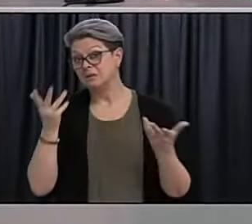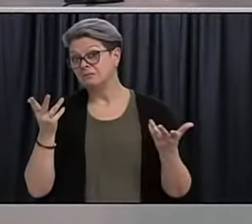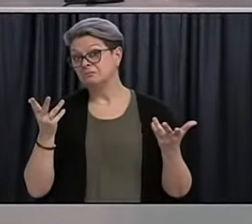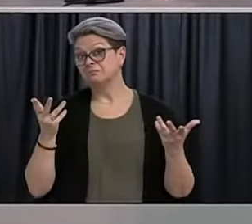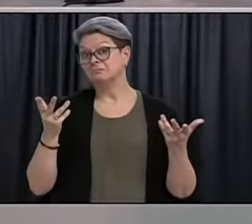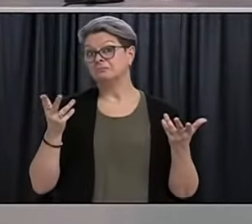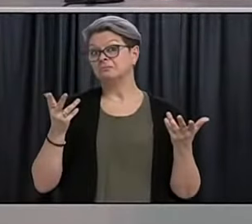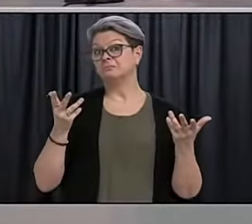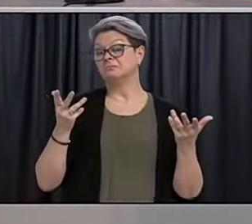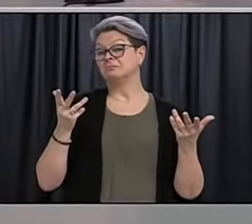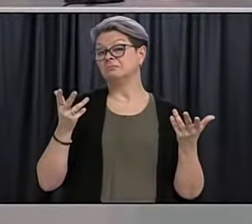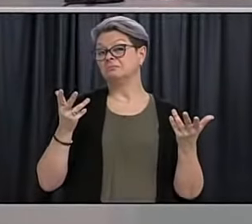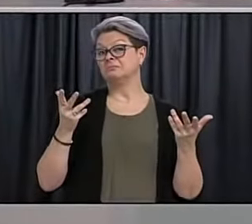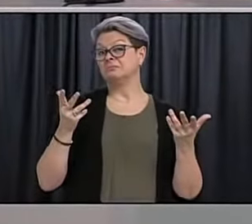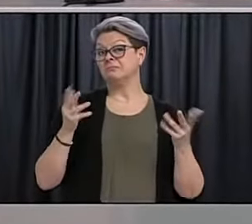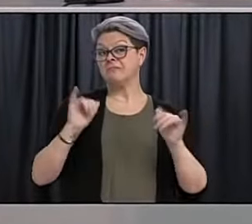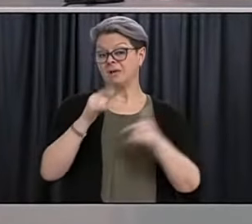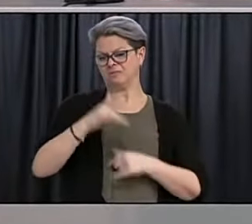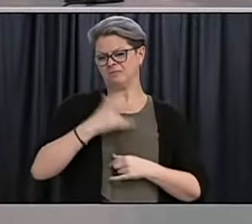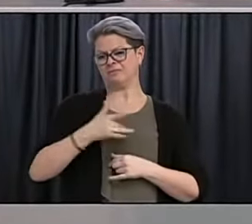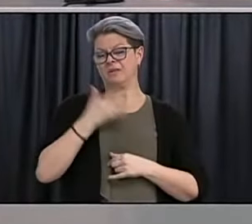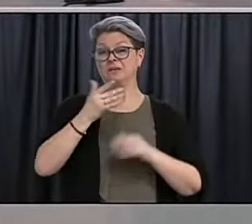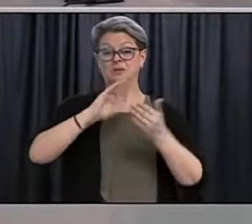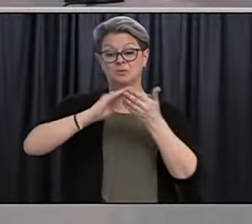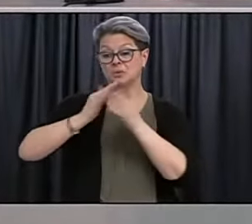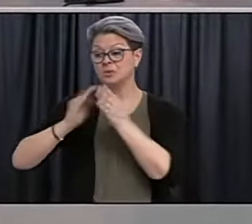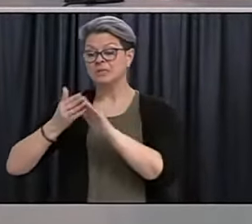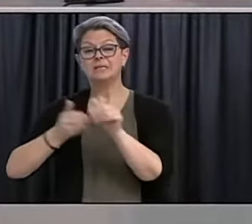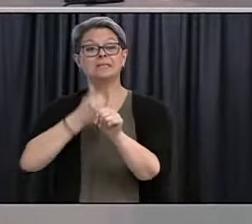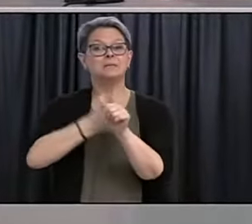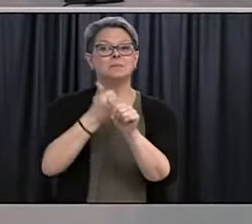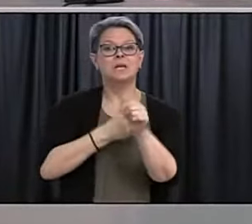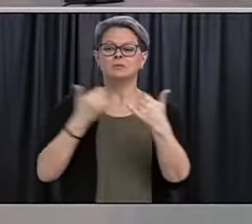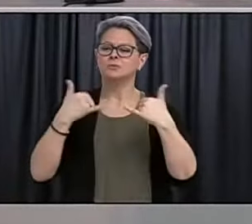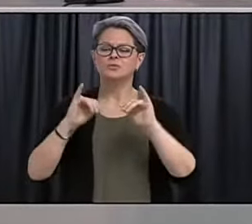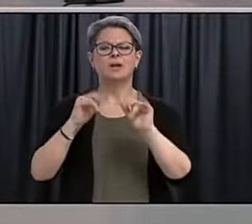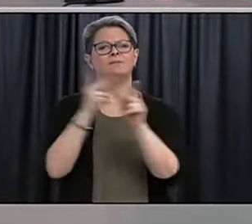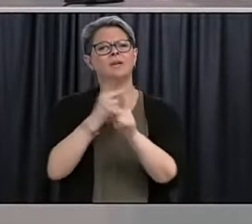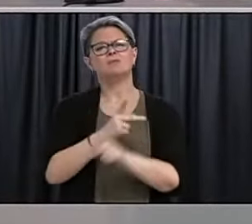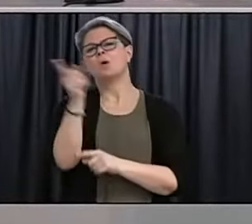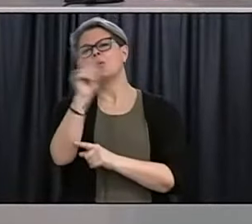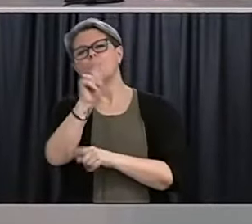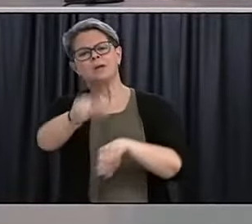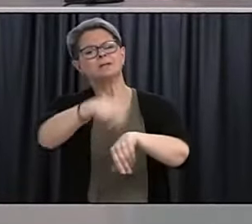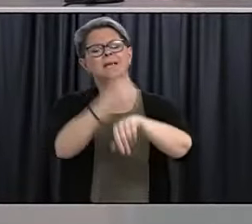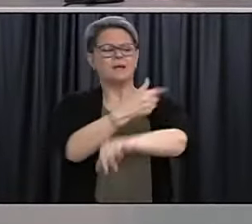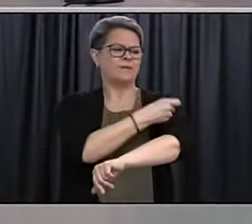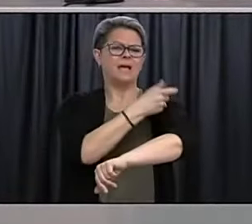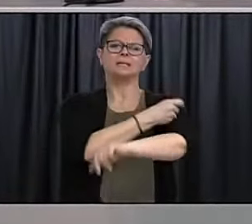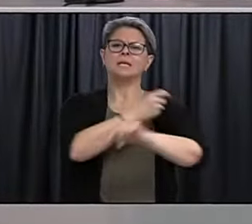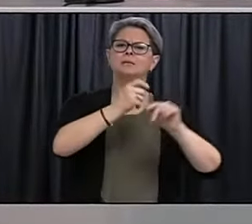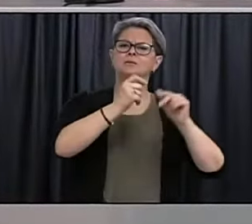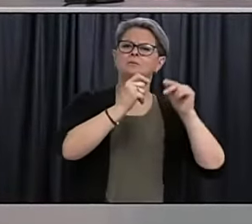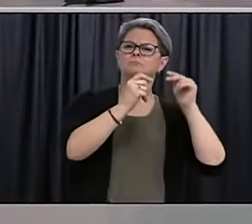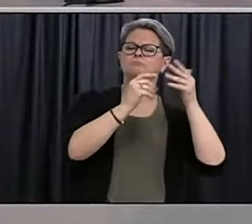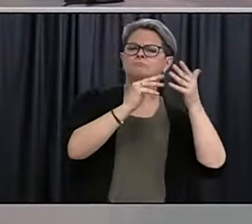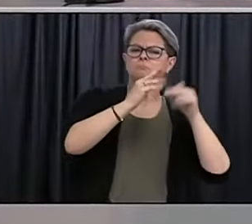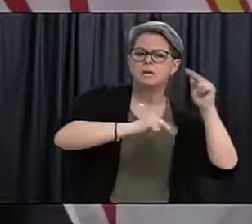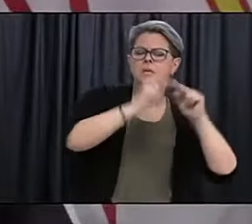now as towns and cities are looking to navigate this process and prepare for the vaccination process?